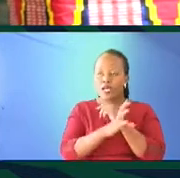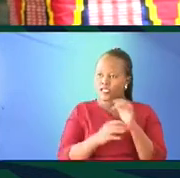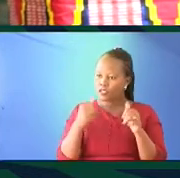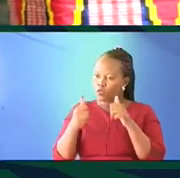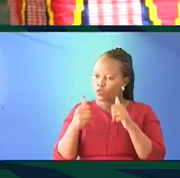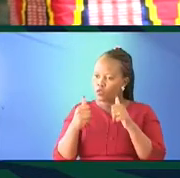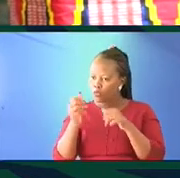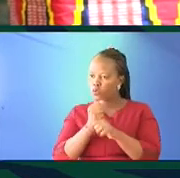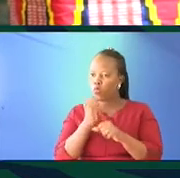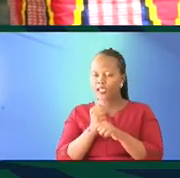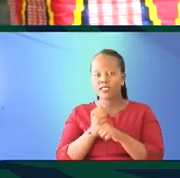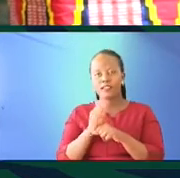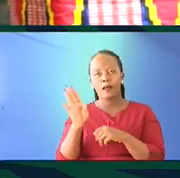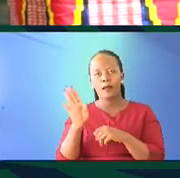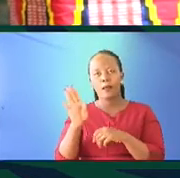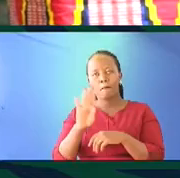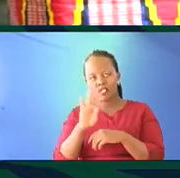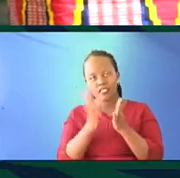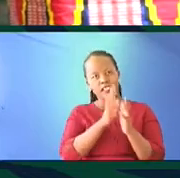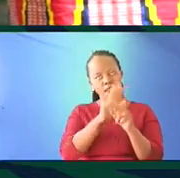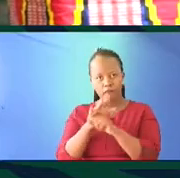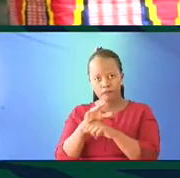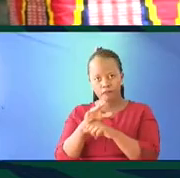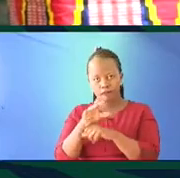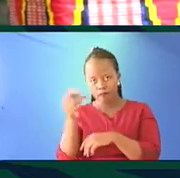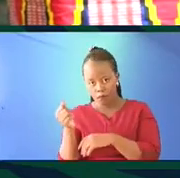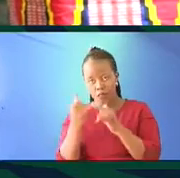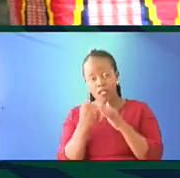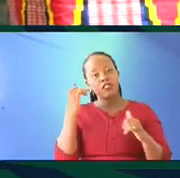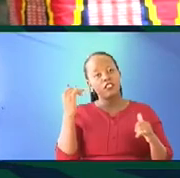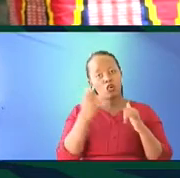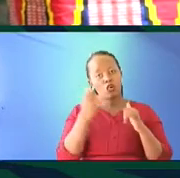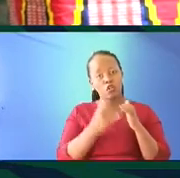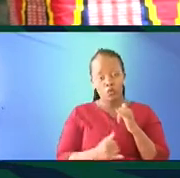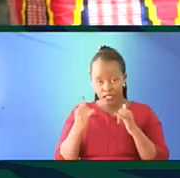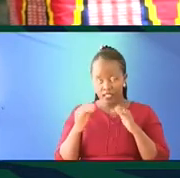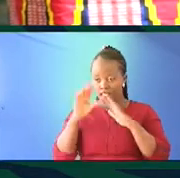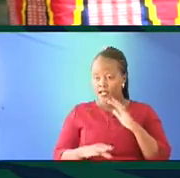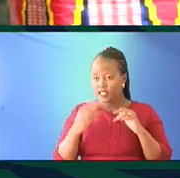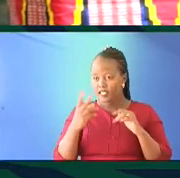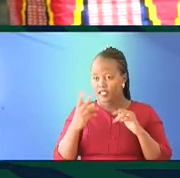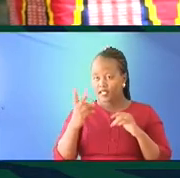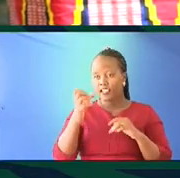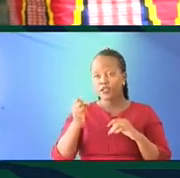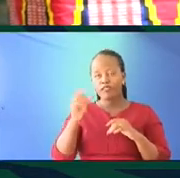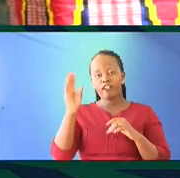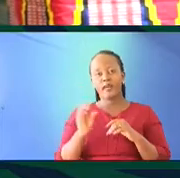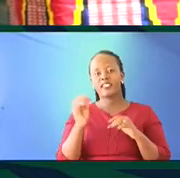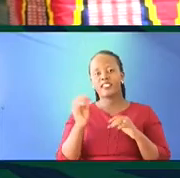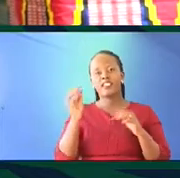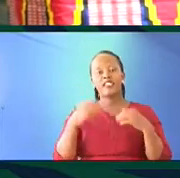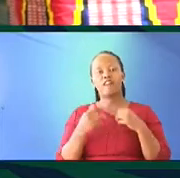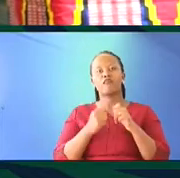links to Britain and so forth, he concluded that less than 25% of Nigerians actually are